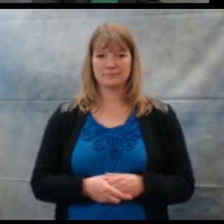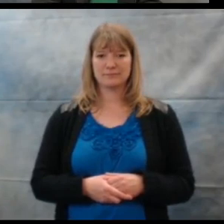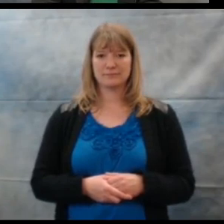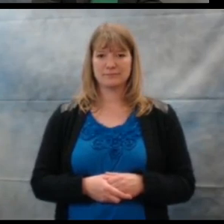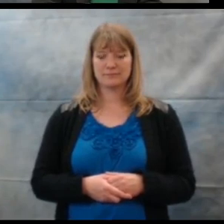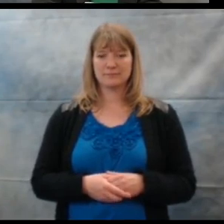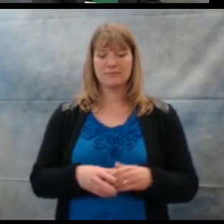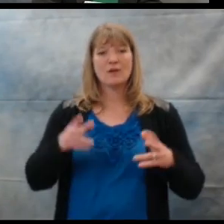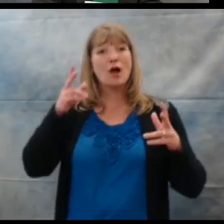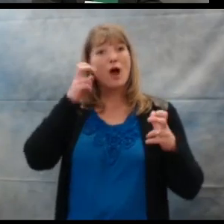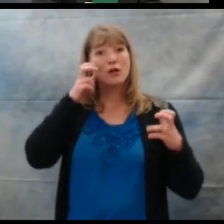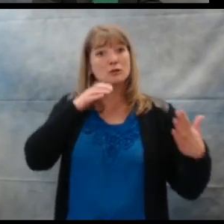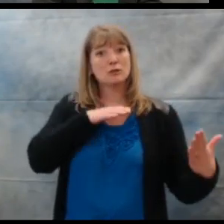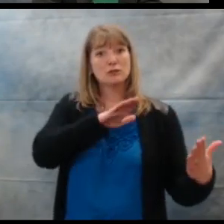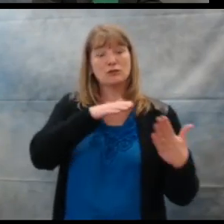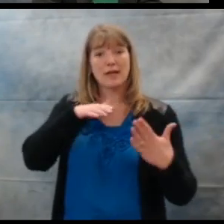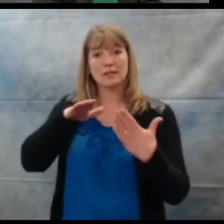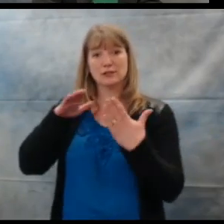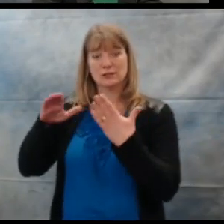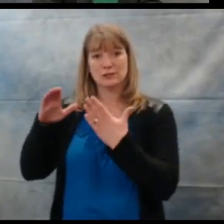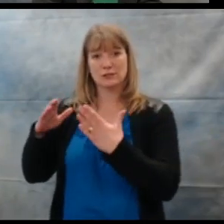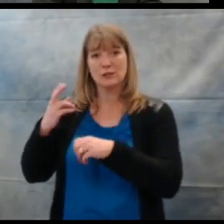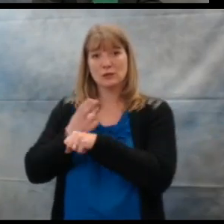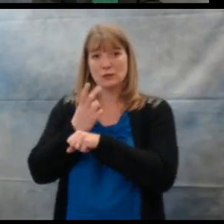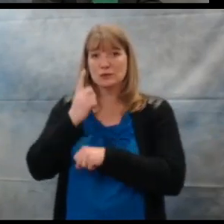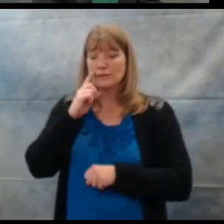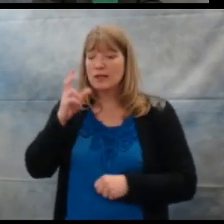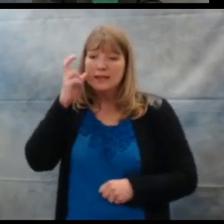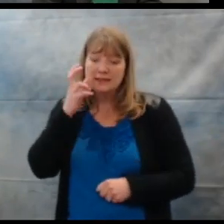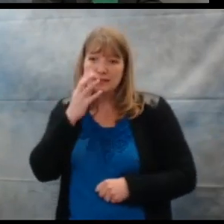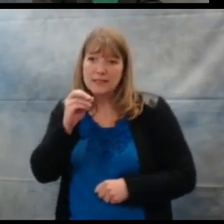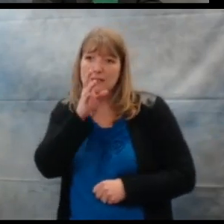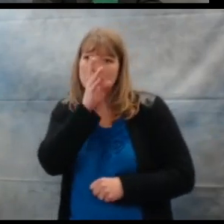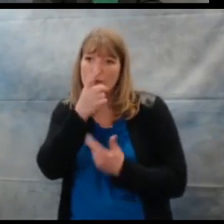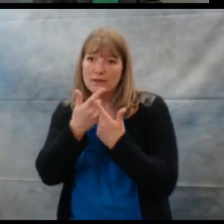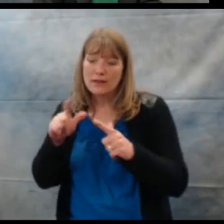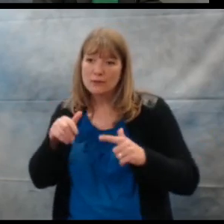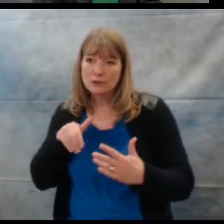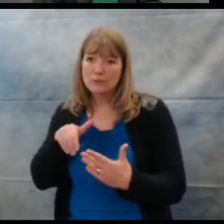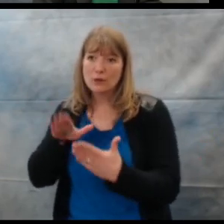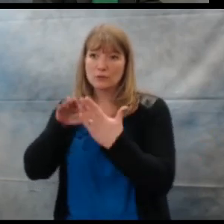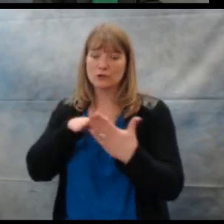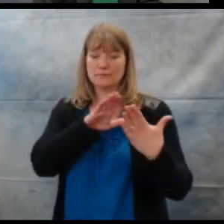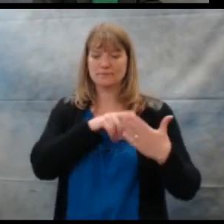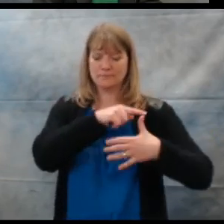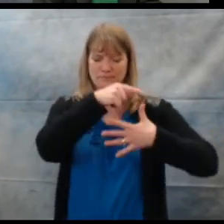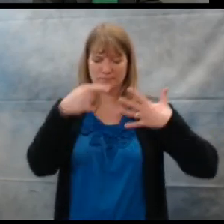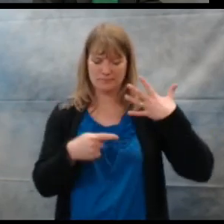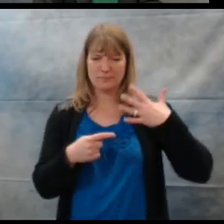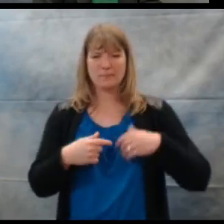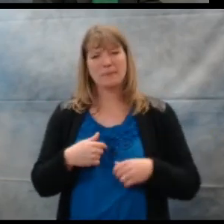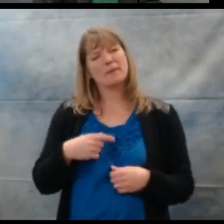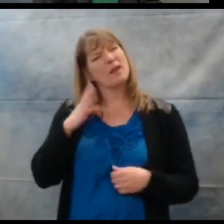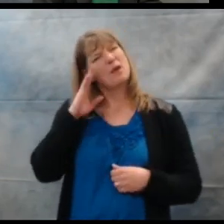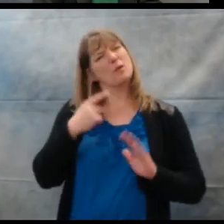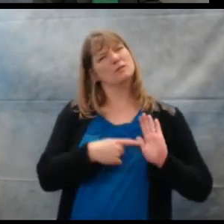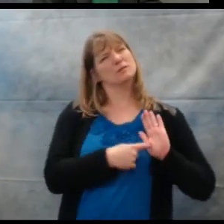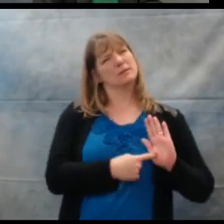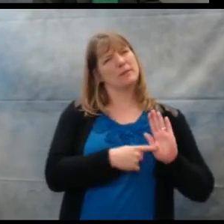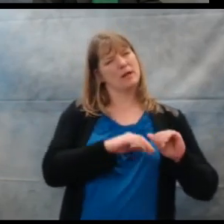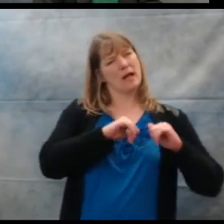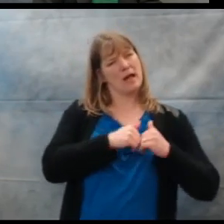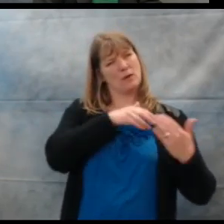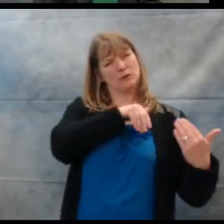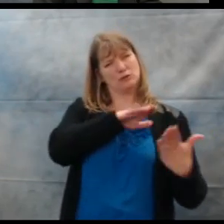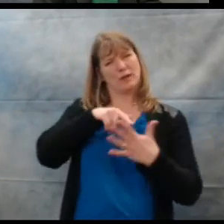Here are some of the auditory strategies used in listening and spoken language approach. I thought I'd give